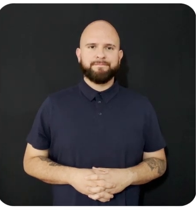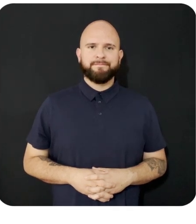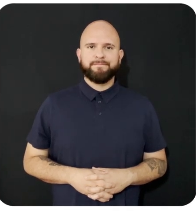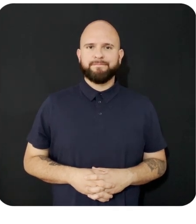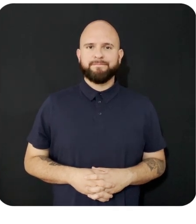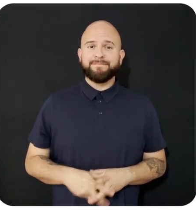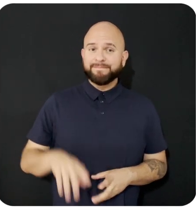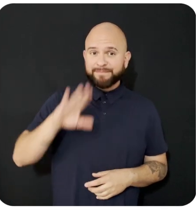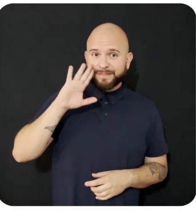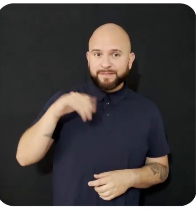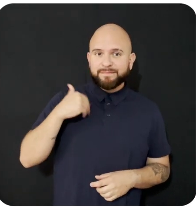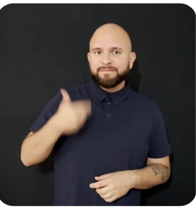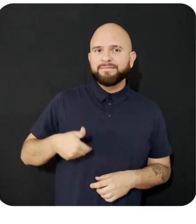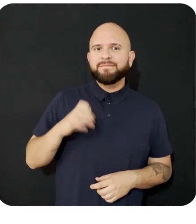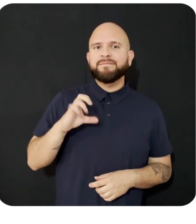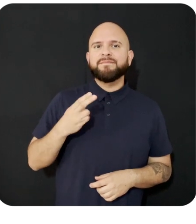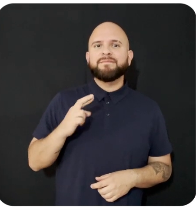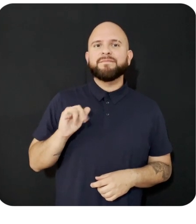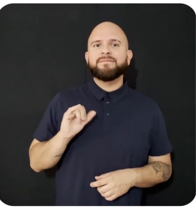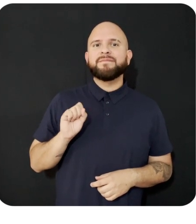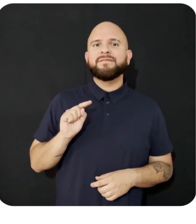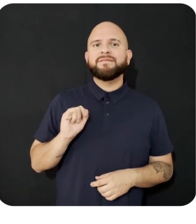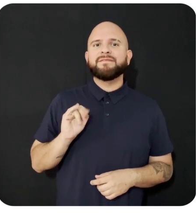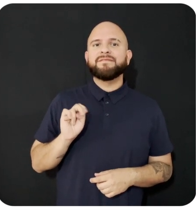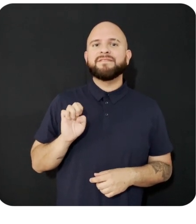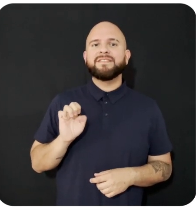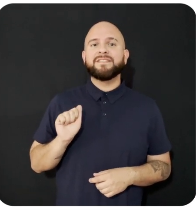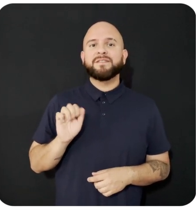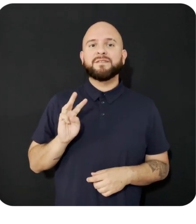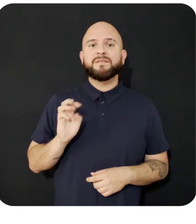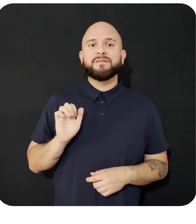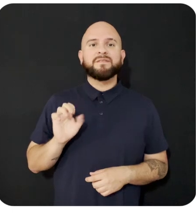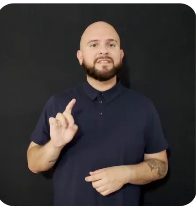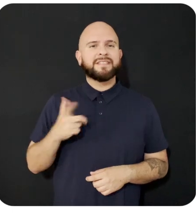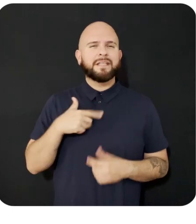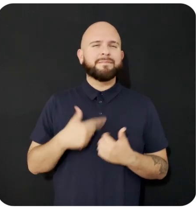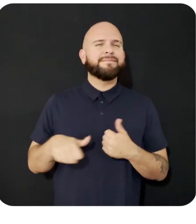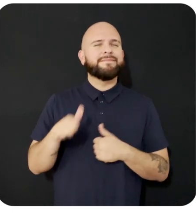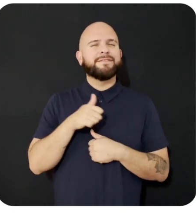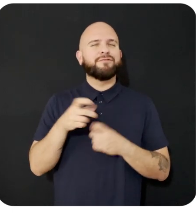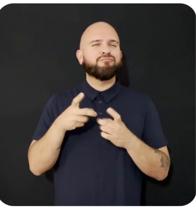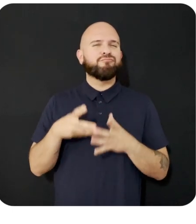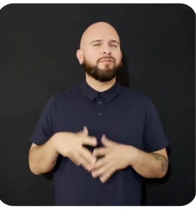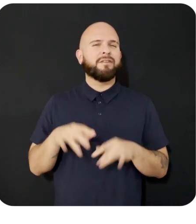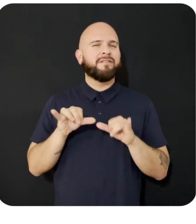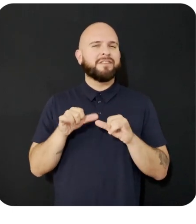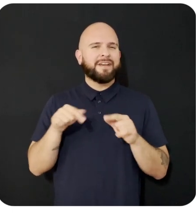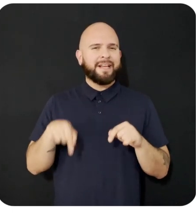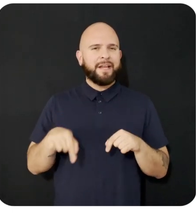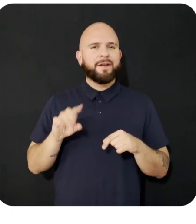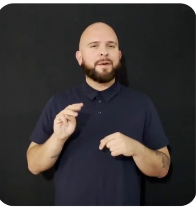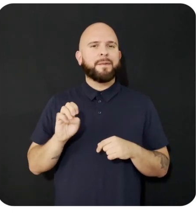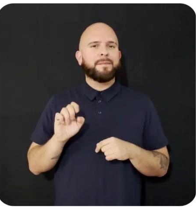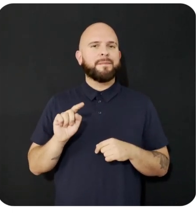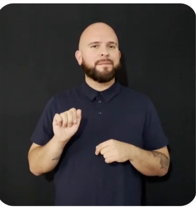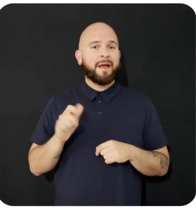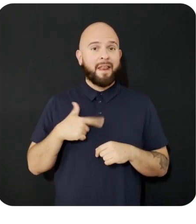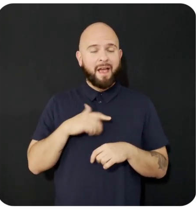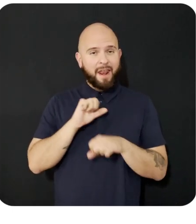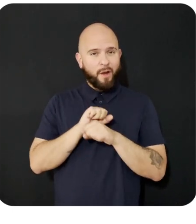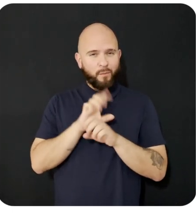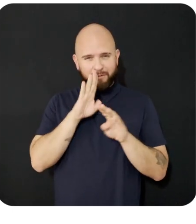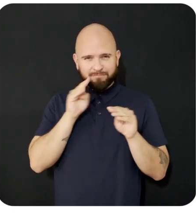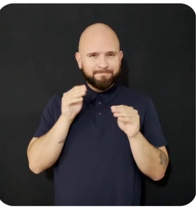Hello, my name is Christine Awad and I'm a Senior Director of Engineering here at Meta, working in the generative AI space.